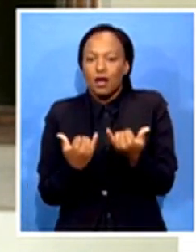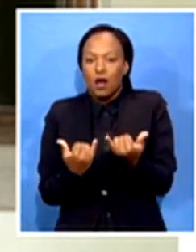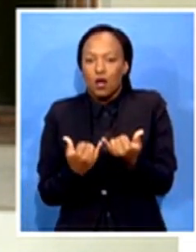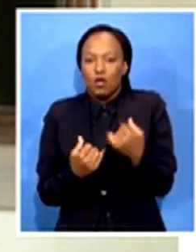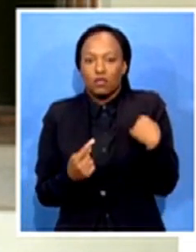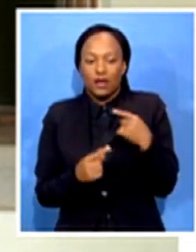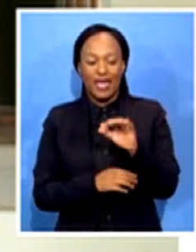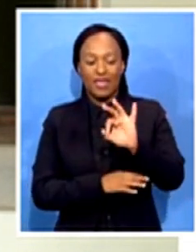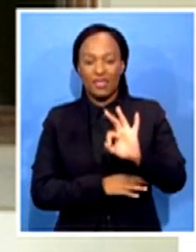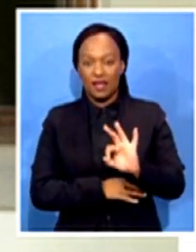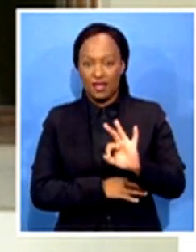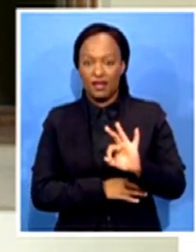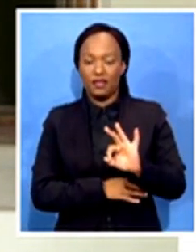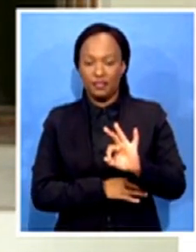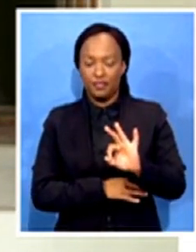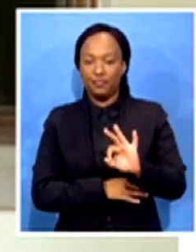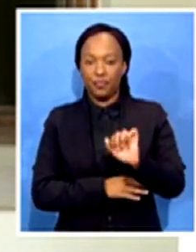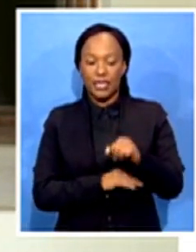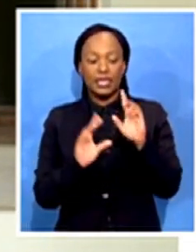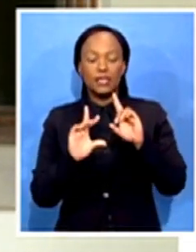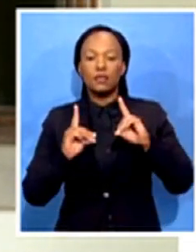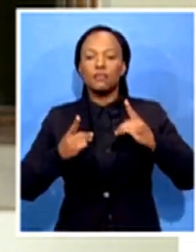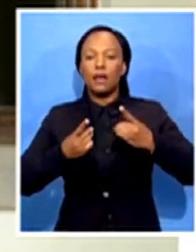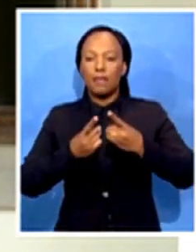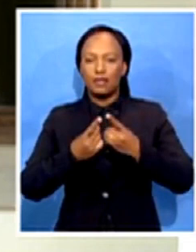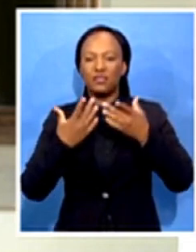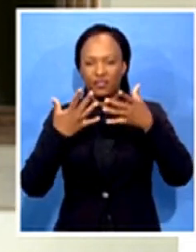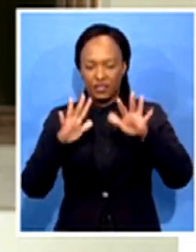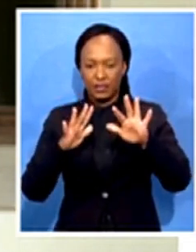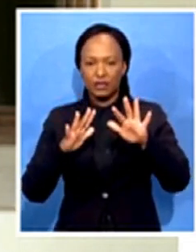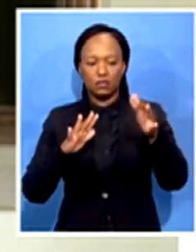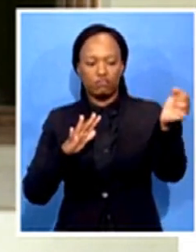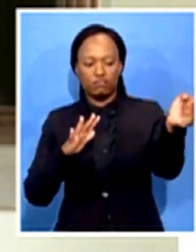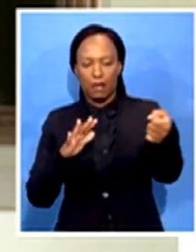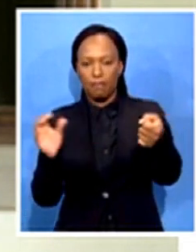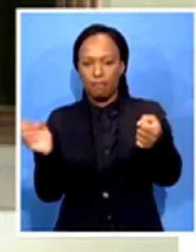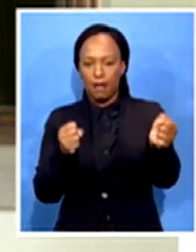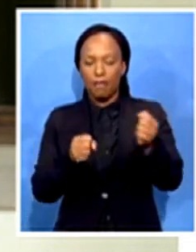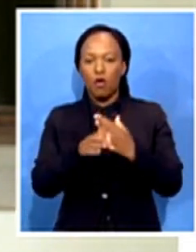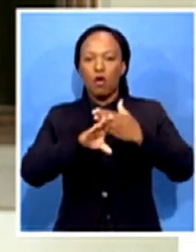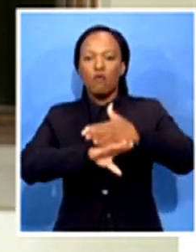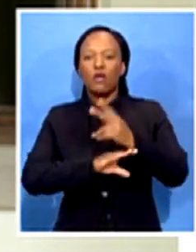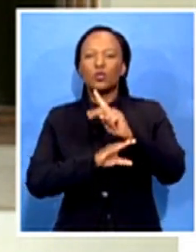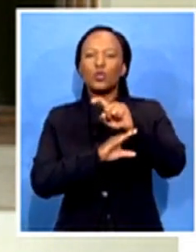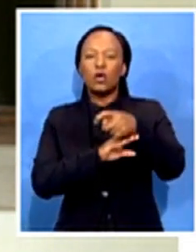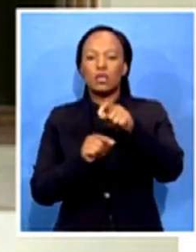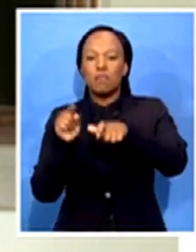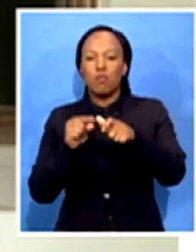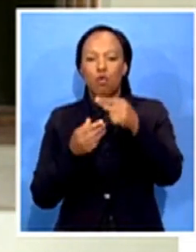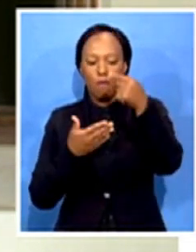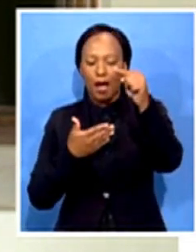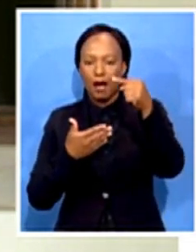has, of course, hired more than 2,000 markers for this